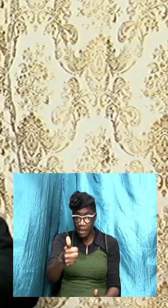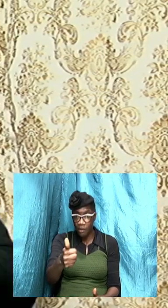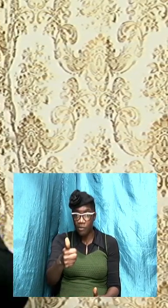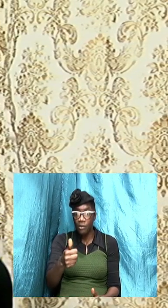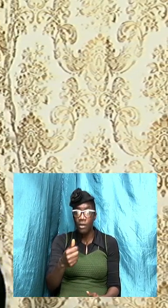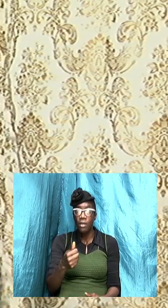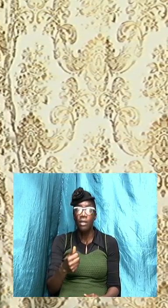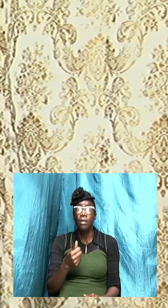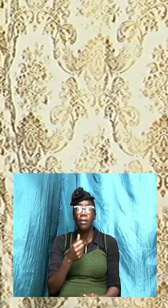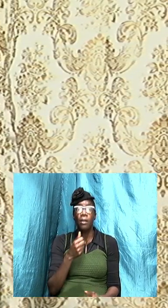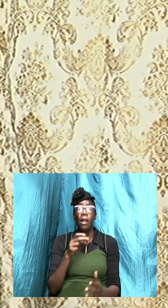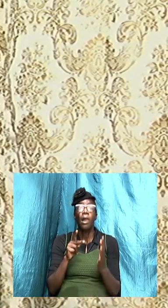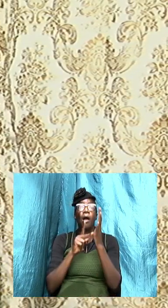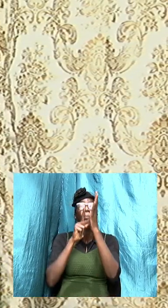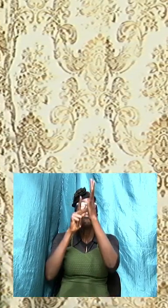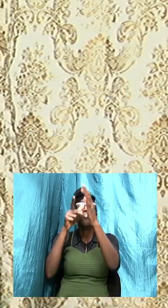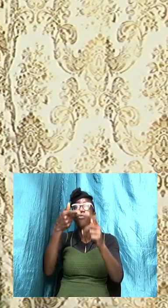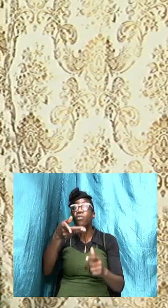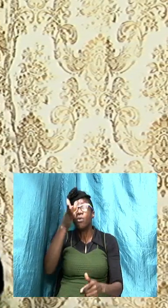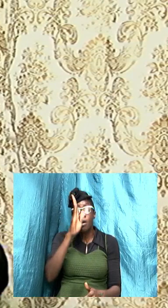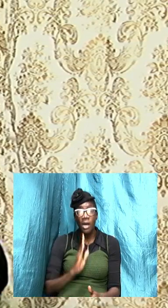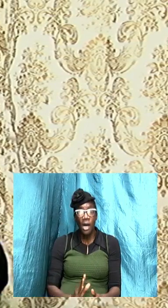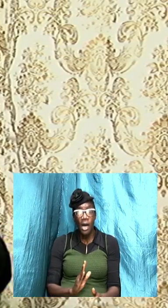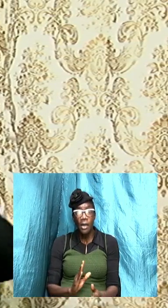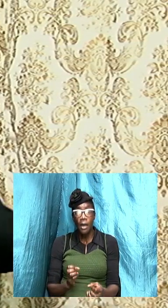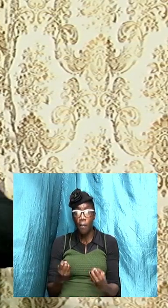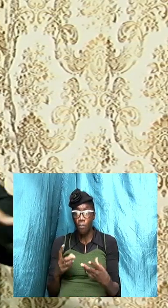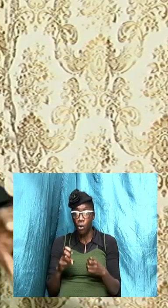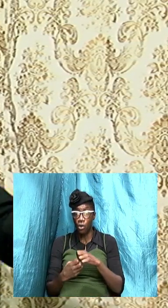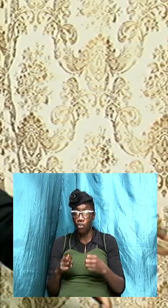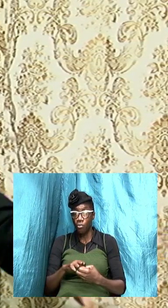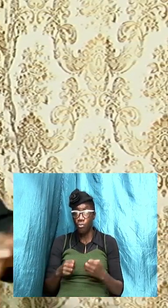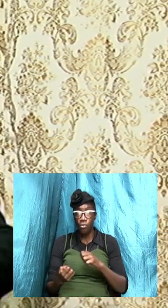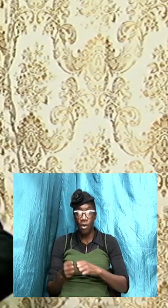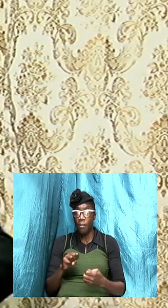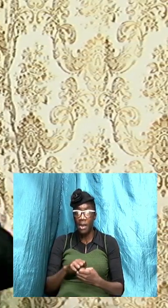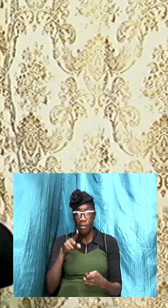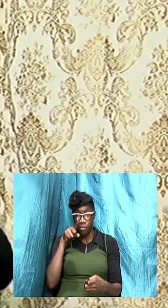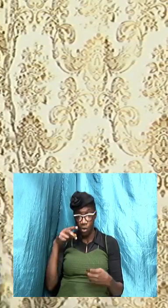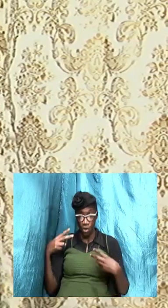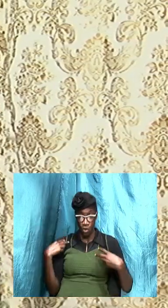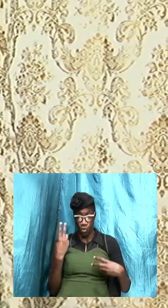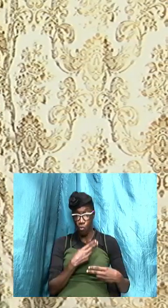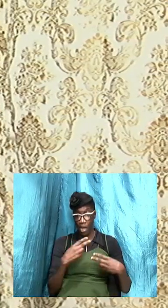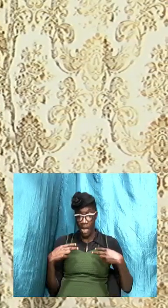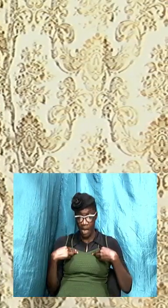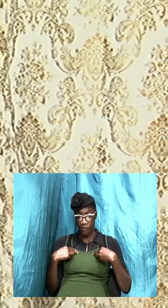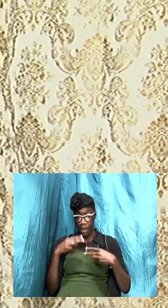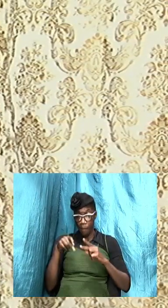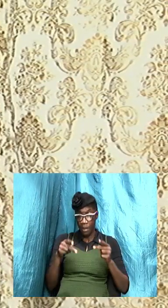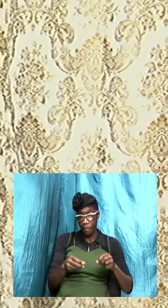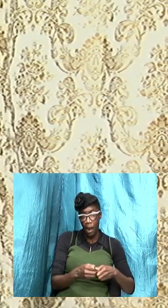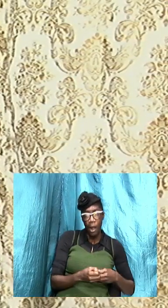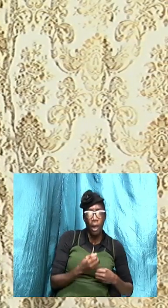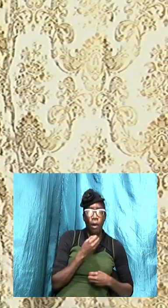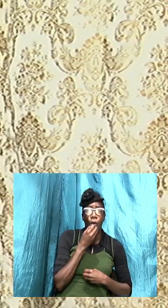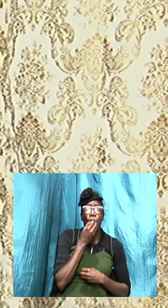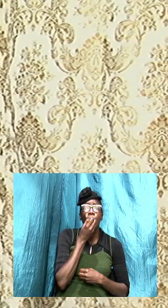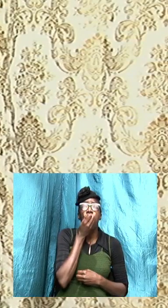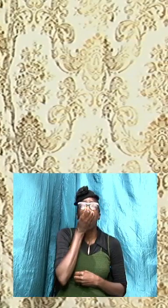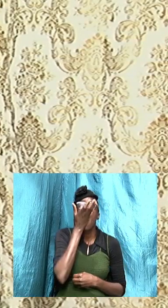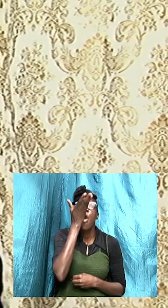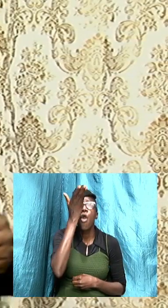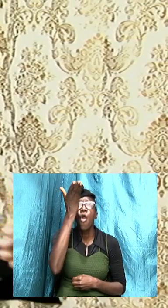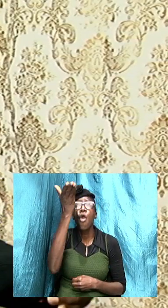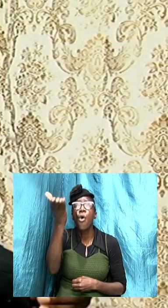a lot of the problems that we are having where people are blown away with every wind of doctrine that presents itself